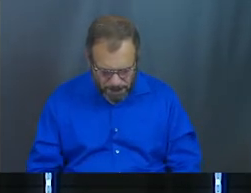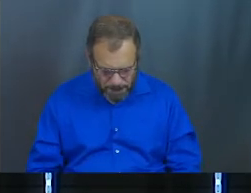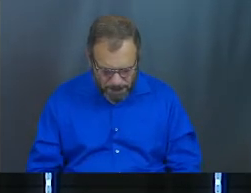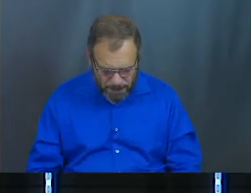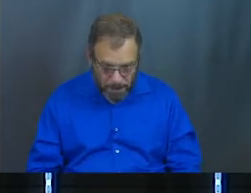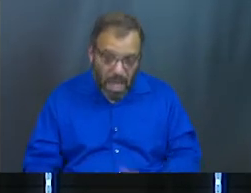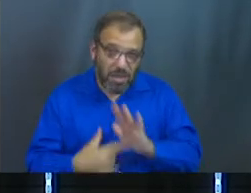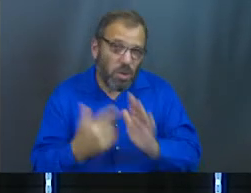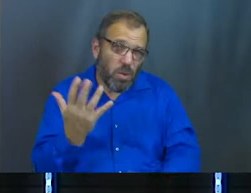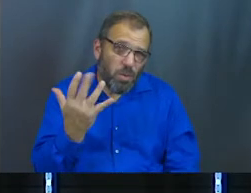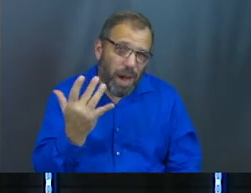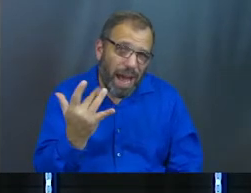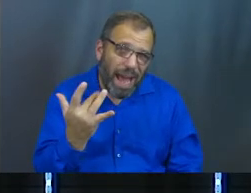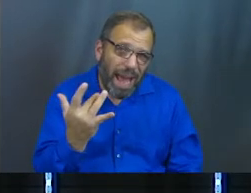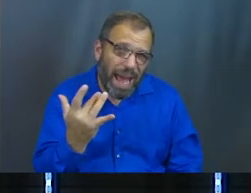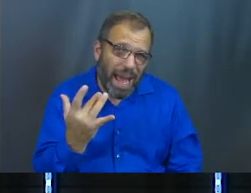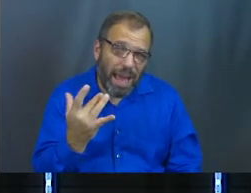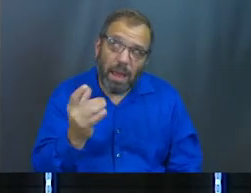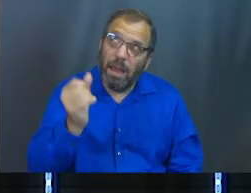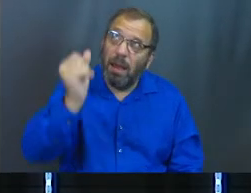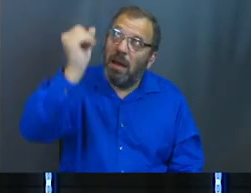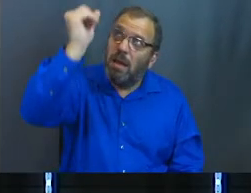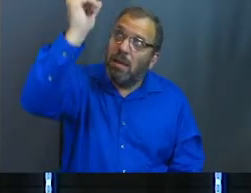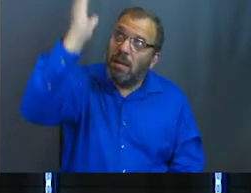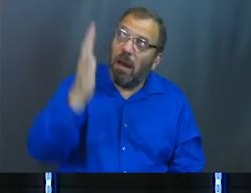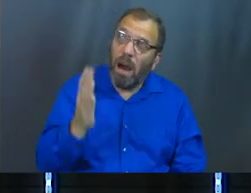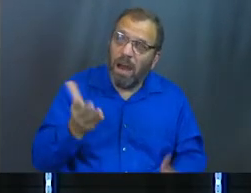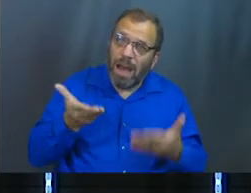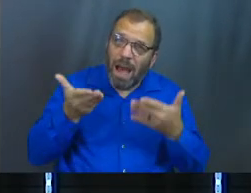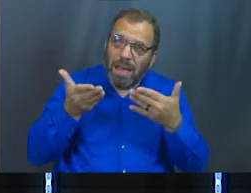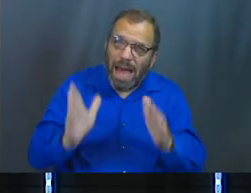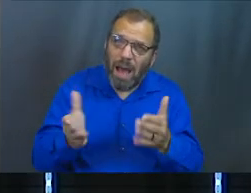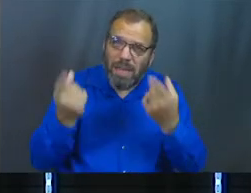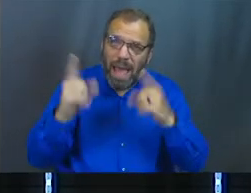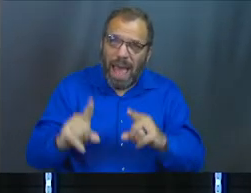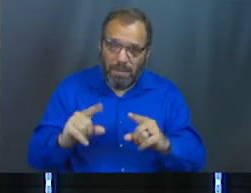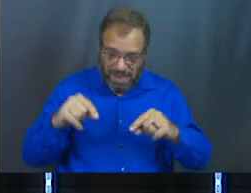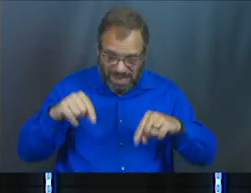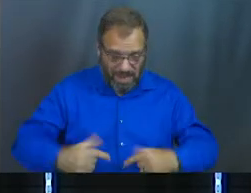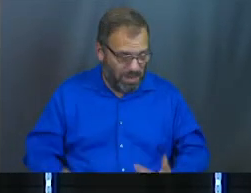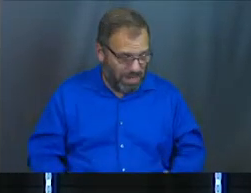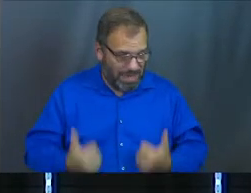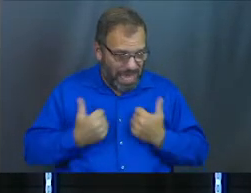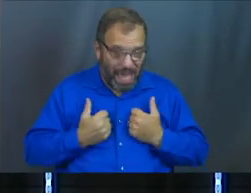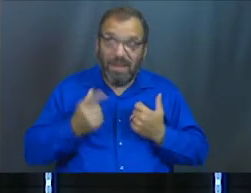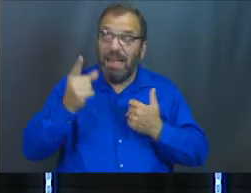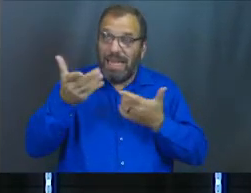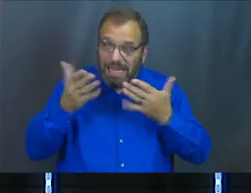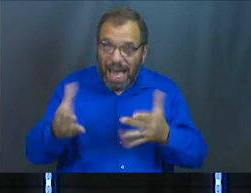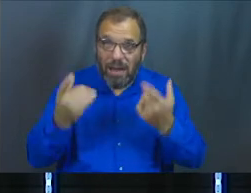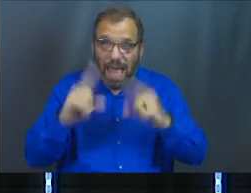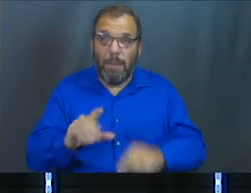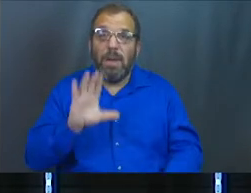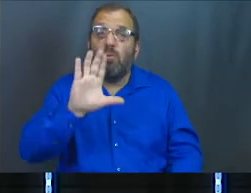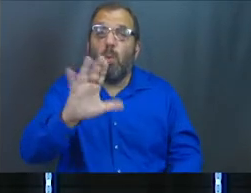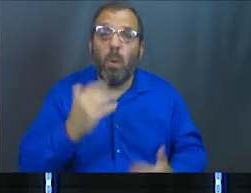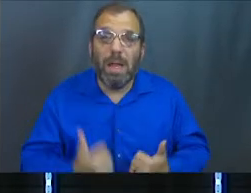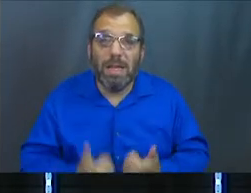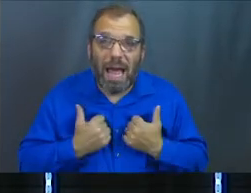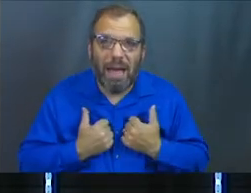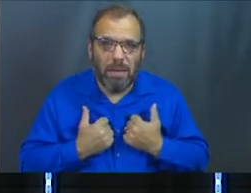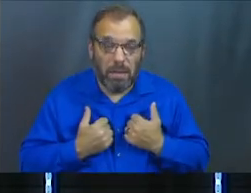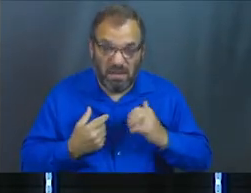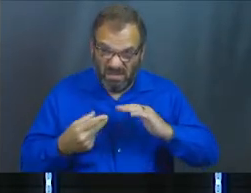I show you this because God allows things to happen in this life, and he has allowed things to happen in your life.